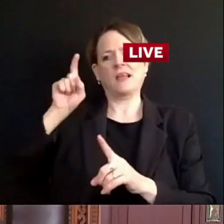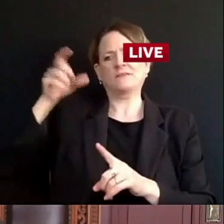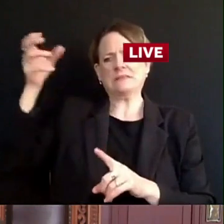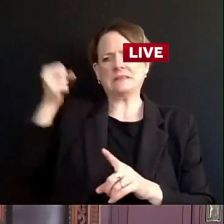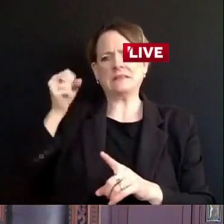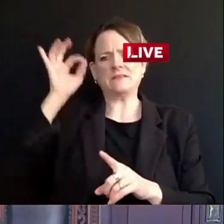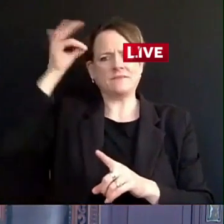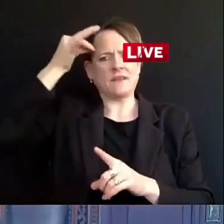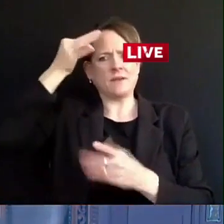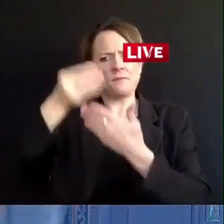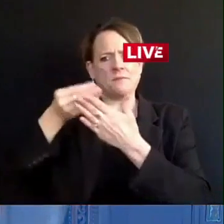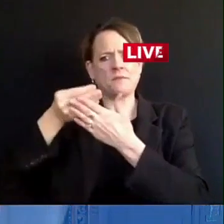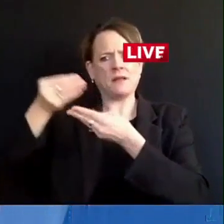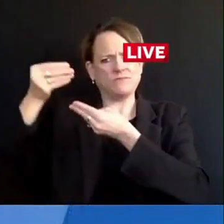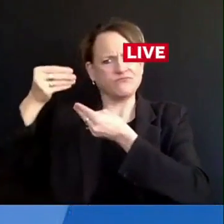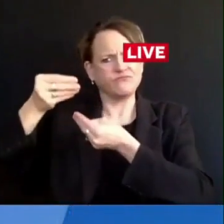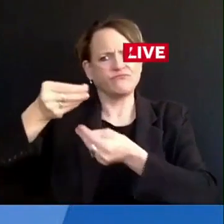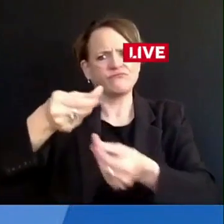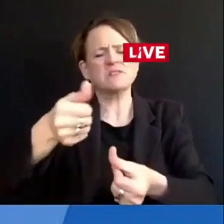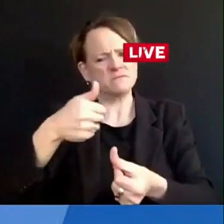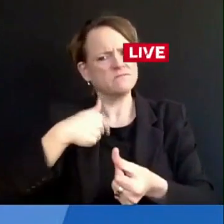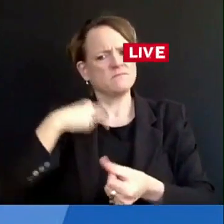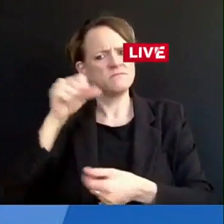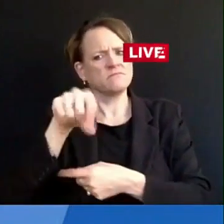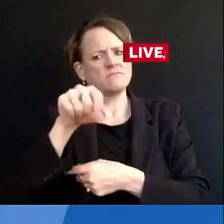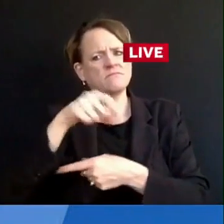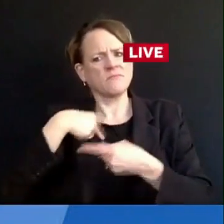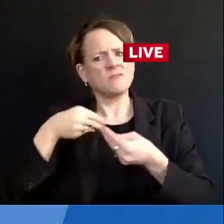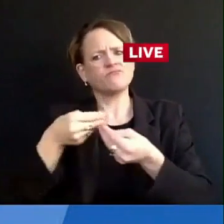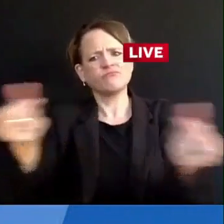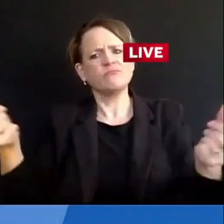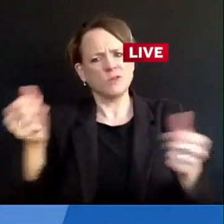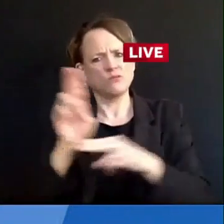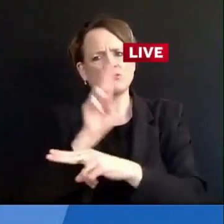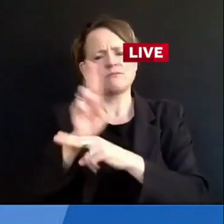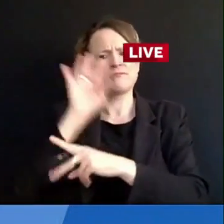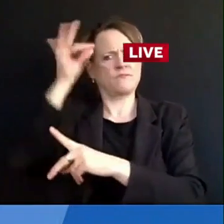Thank you, Adam. Now to Eric Gunn from Wisconsin Examiner. Eric?